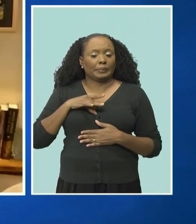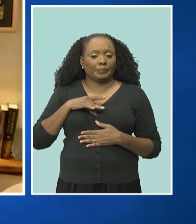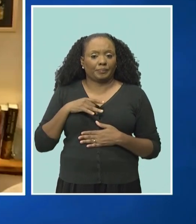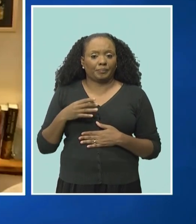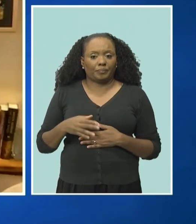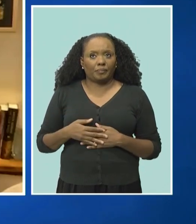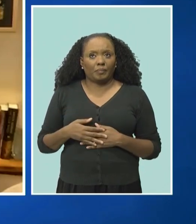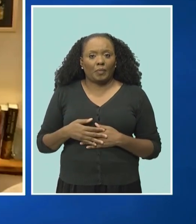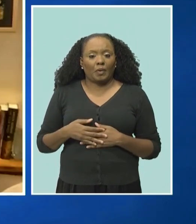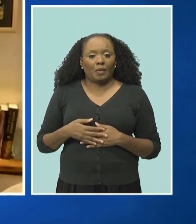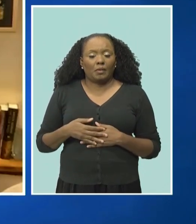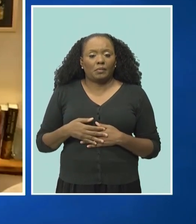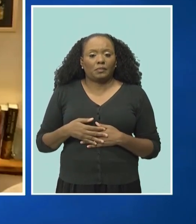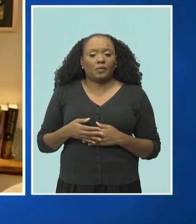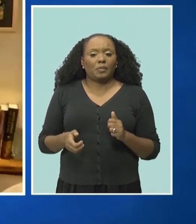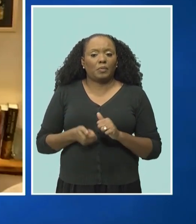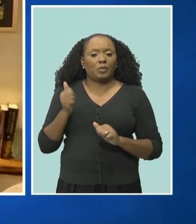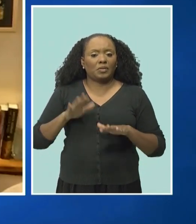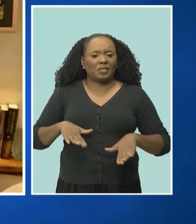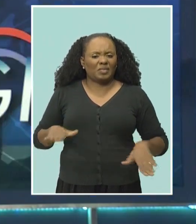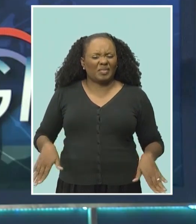this virus will be like a cold.